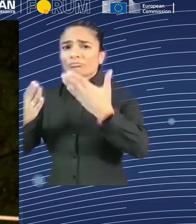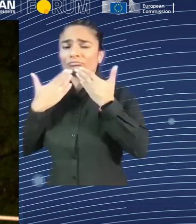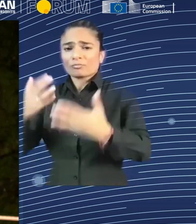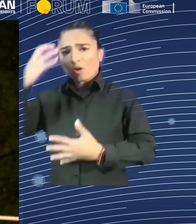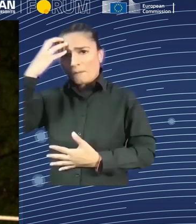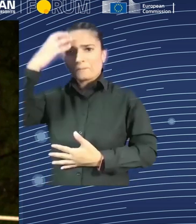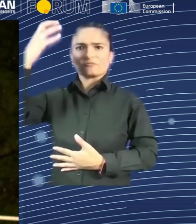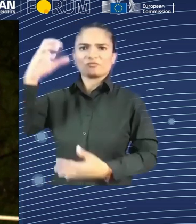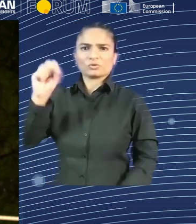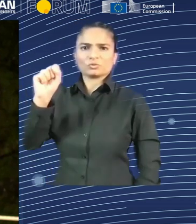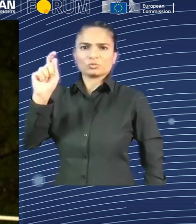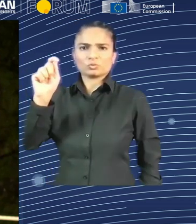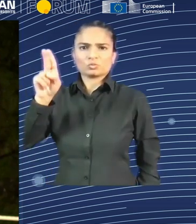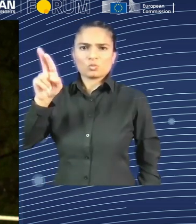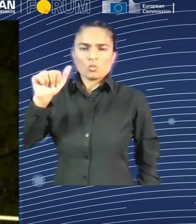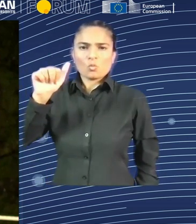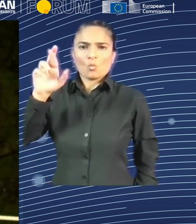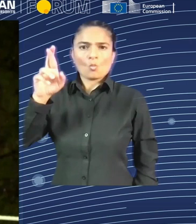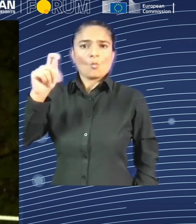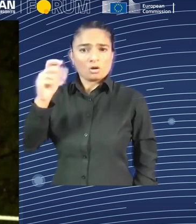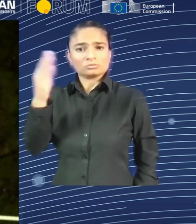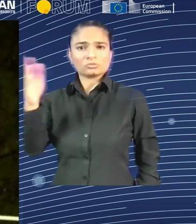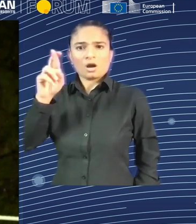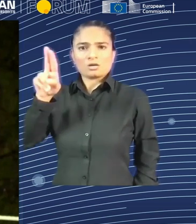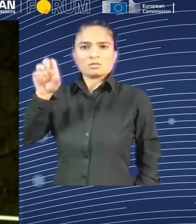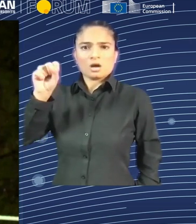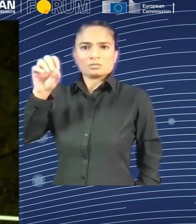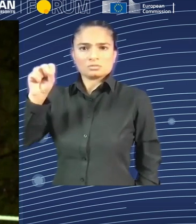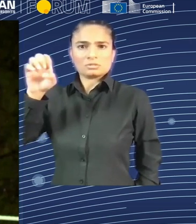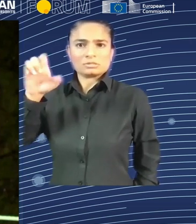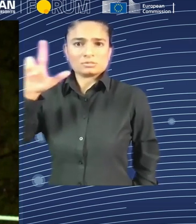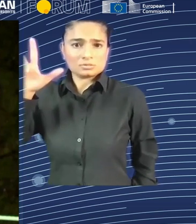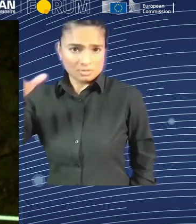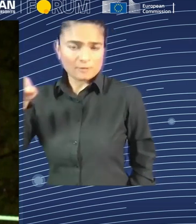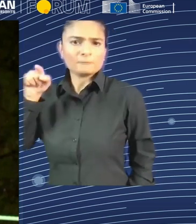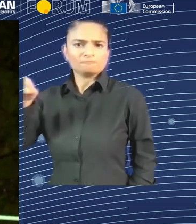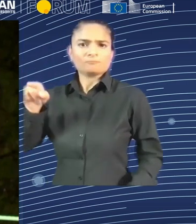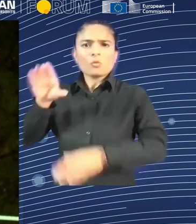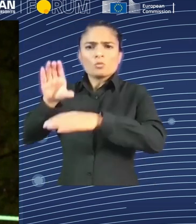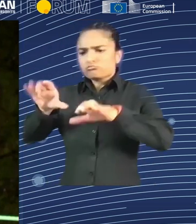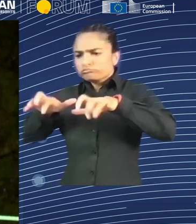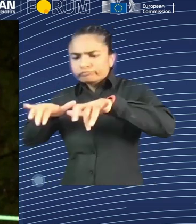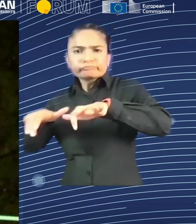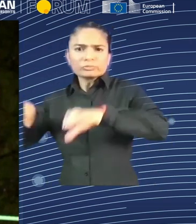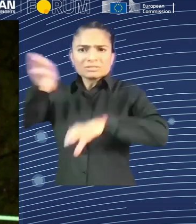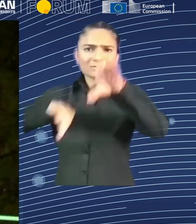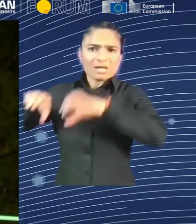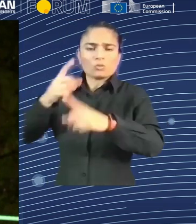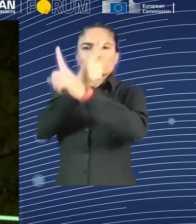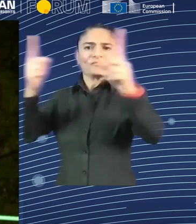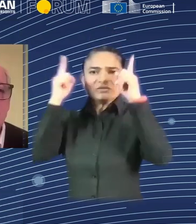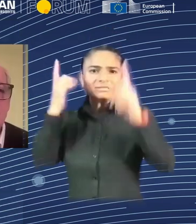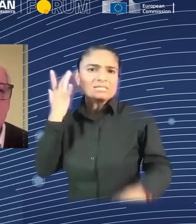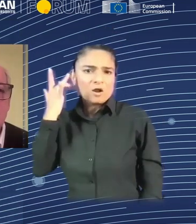Professor Stuart will stay with us online and he will also take a few questions here, either here in the audience or from Slido. So